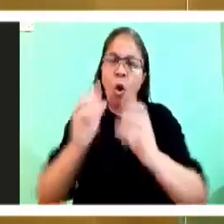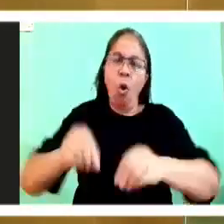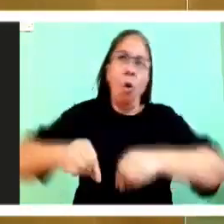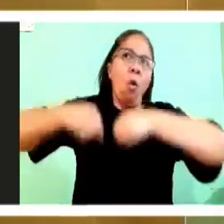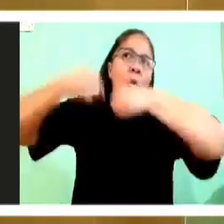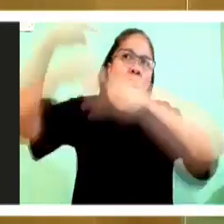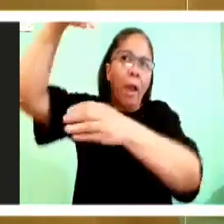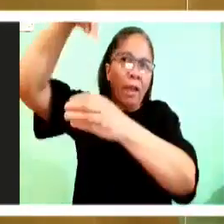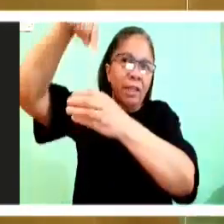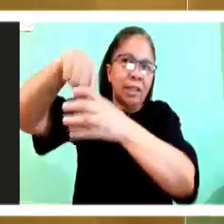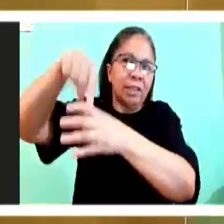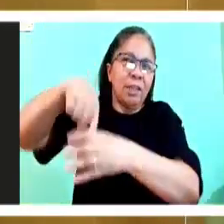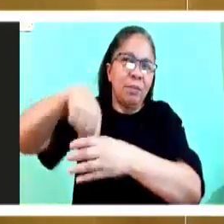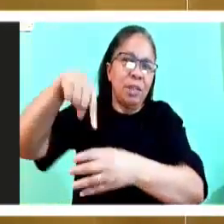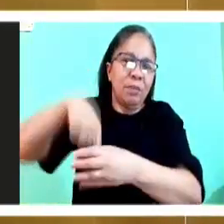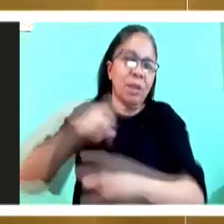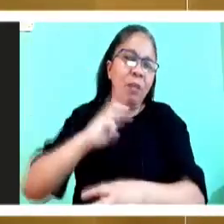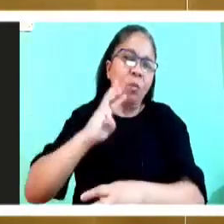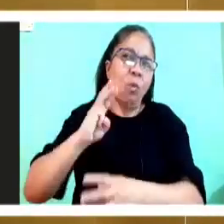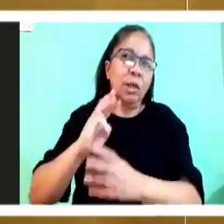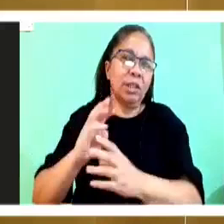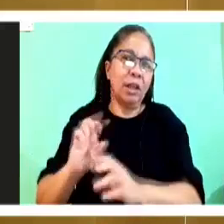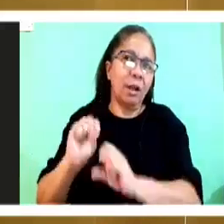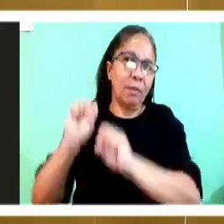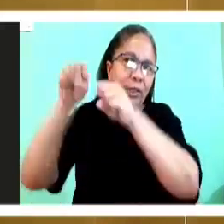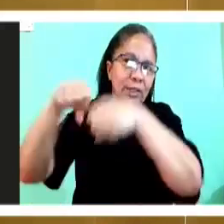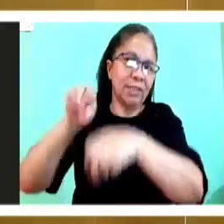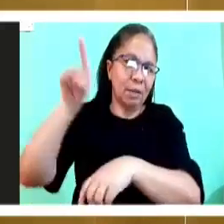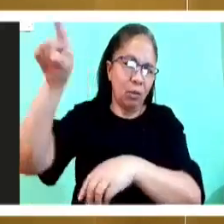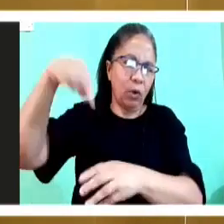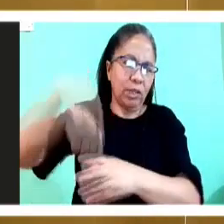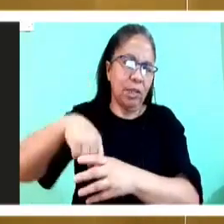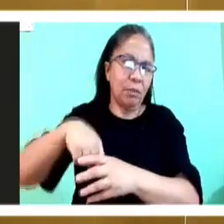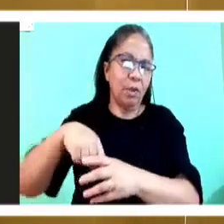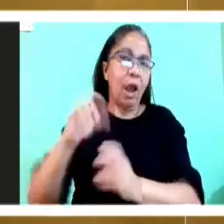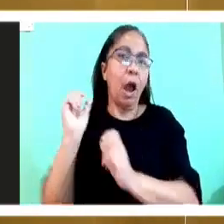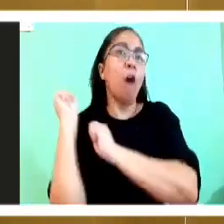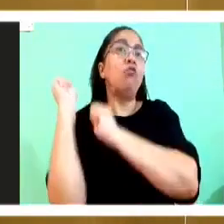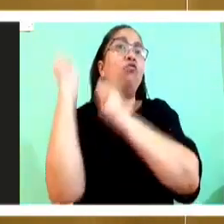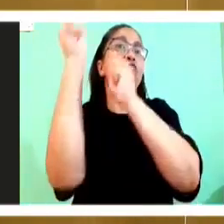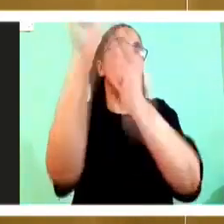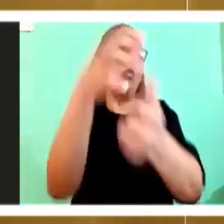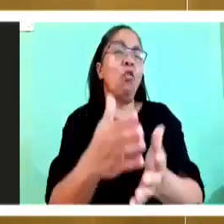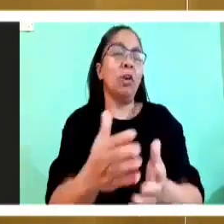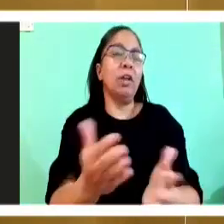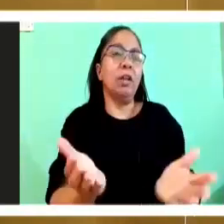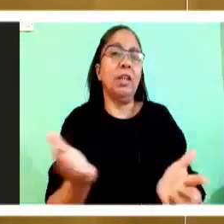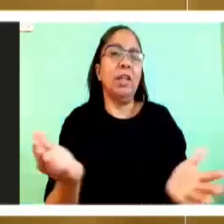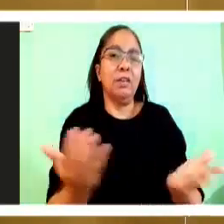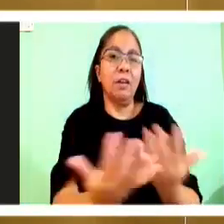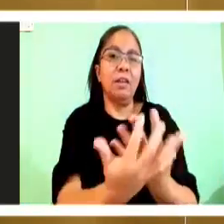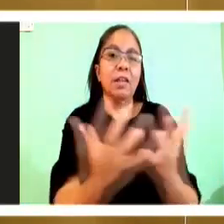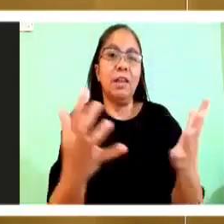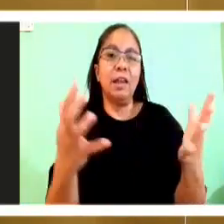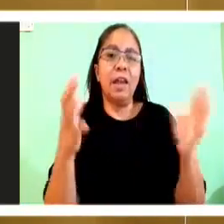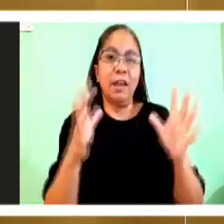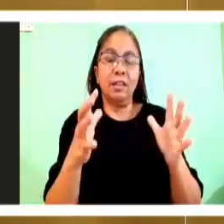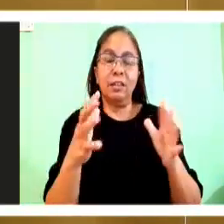deep for a catch. You understand this story?